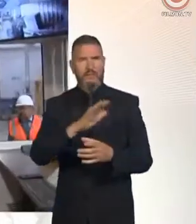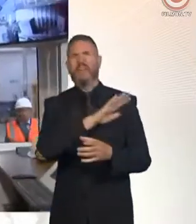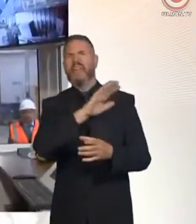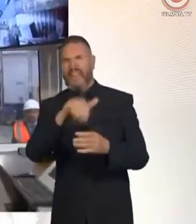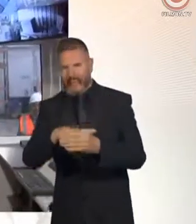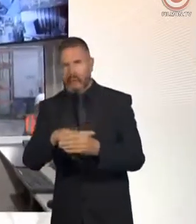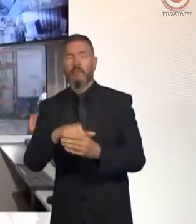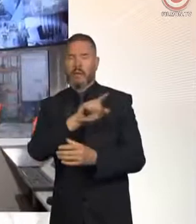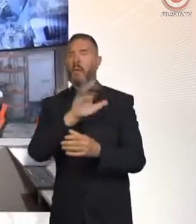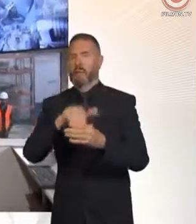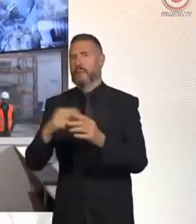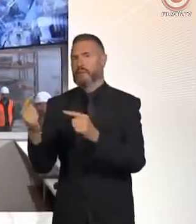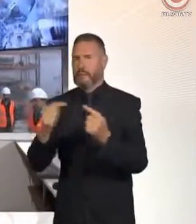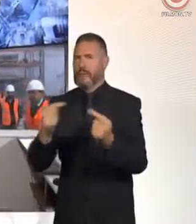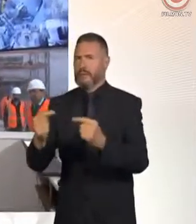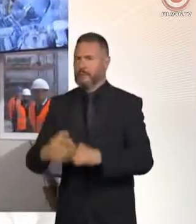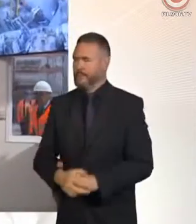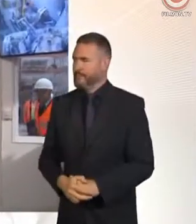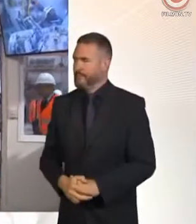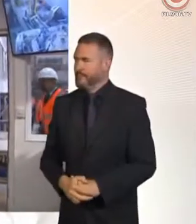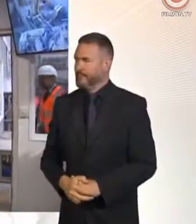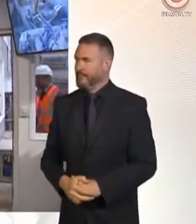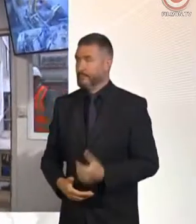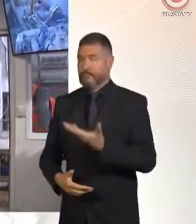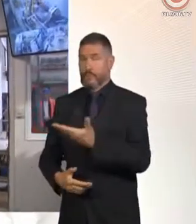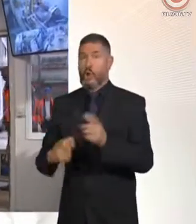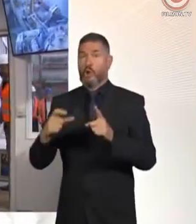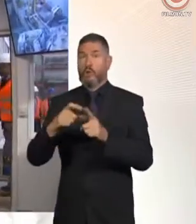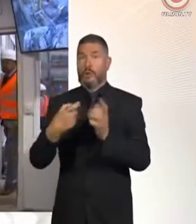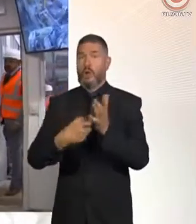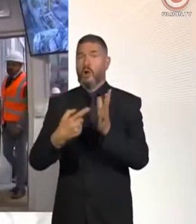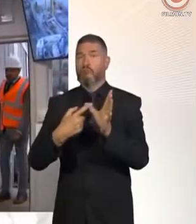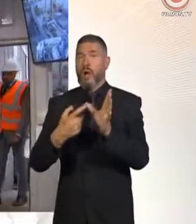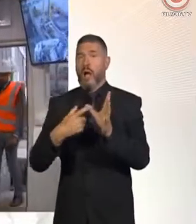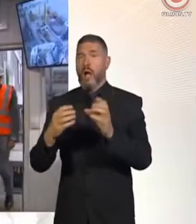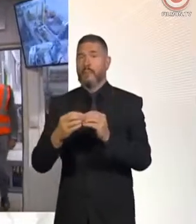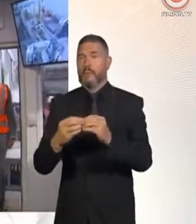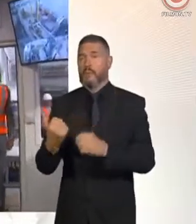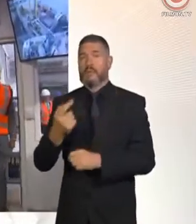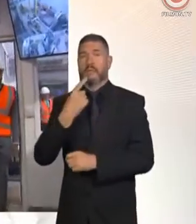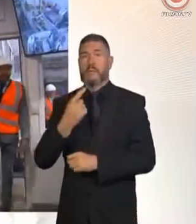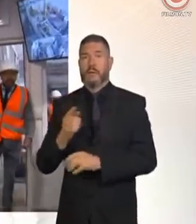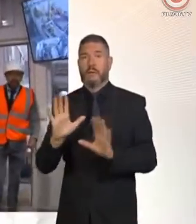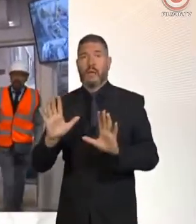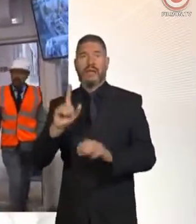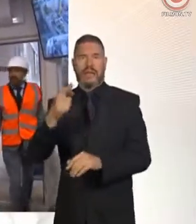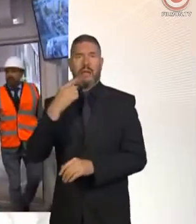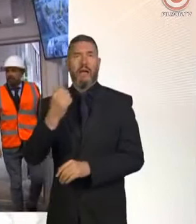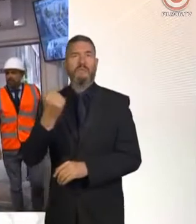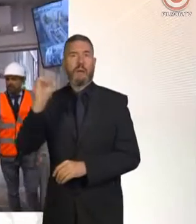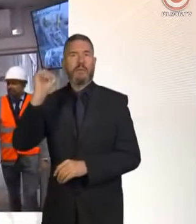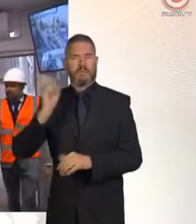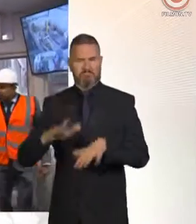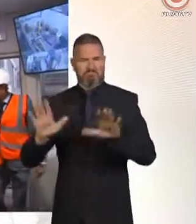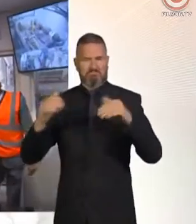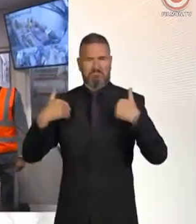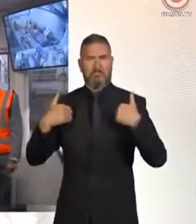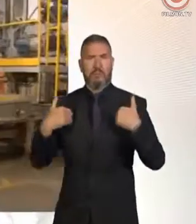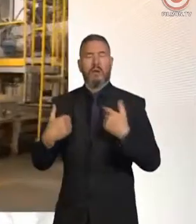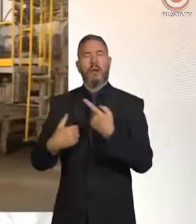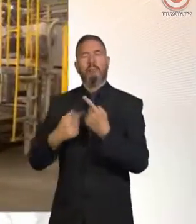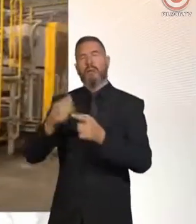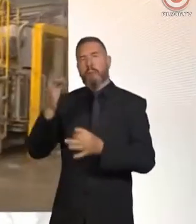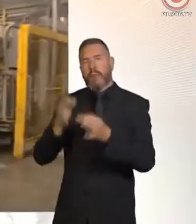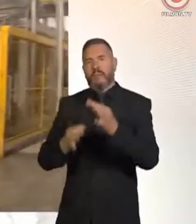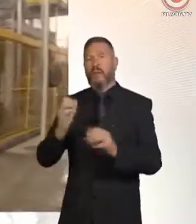occasions? Enter next the former Brexit Secretary Dominic Raab, the candidate who says he's not a feminist. Oh, and nothing says a politician